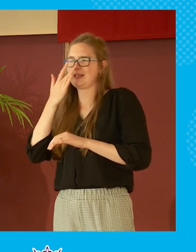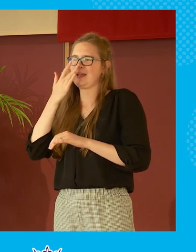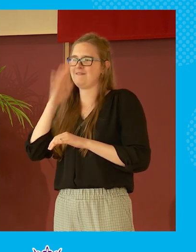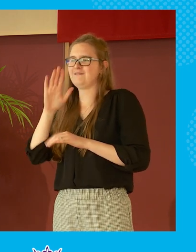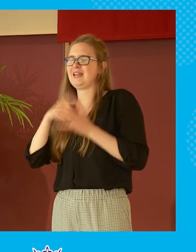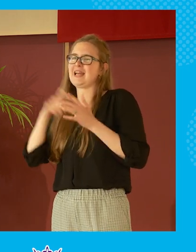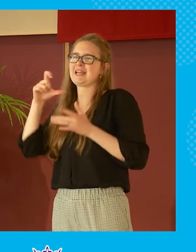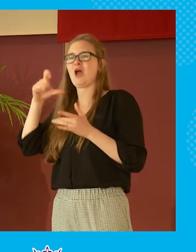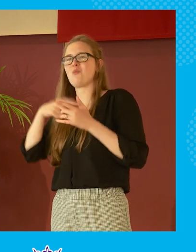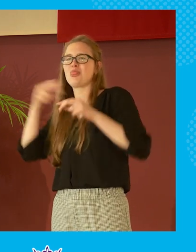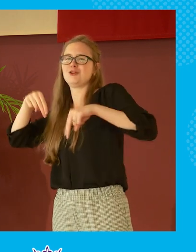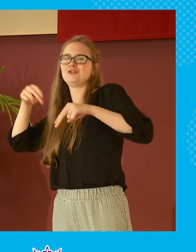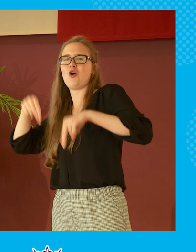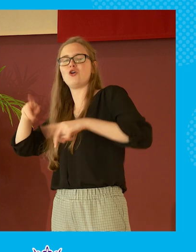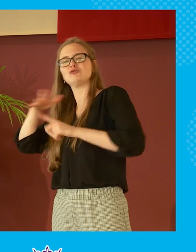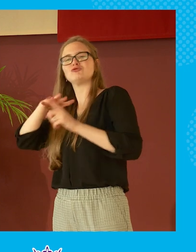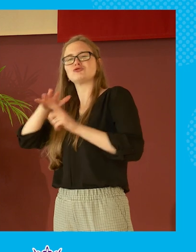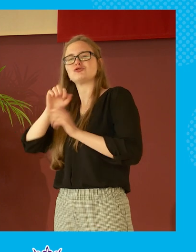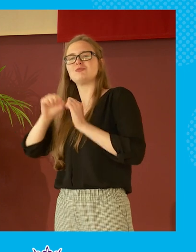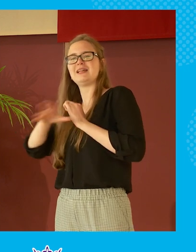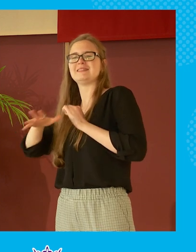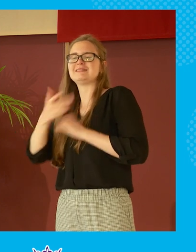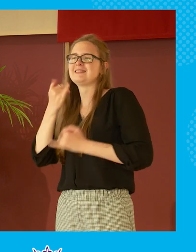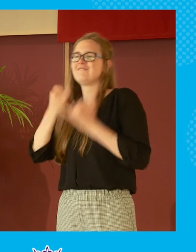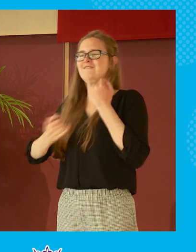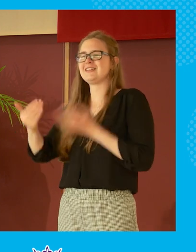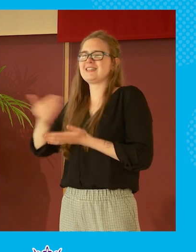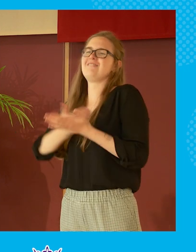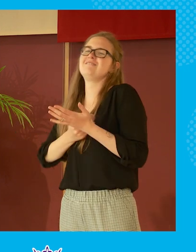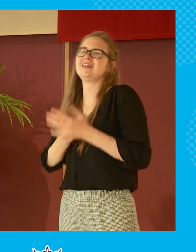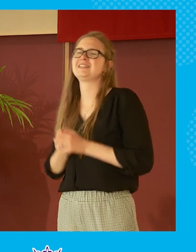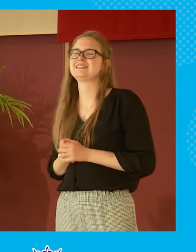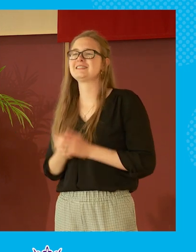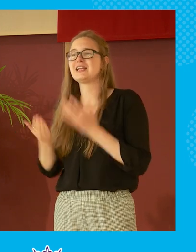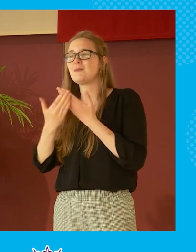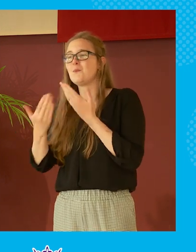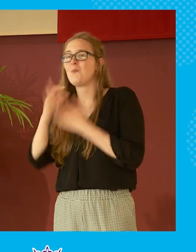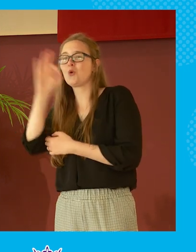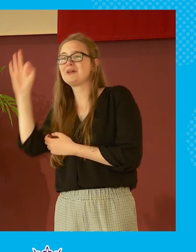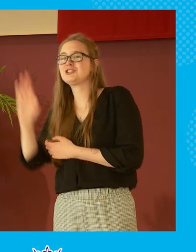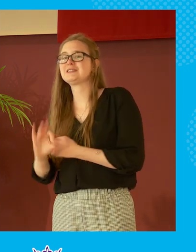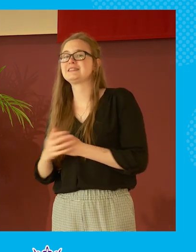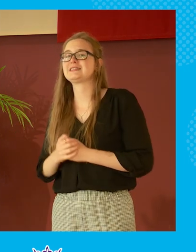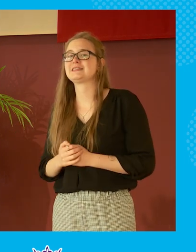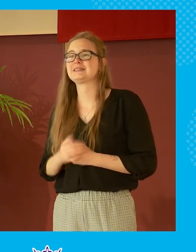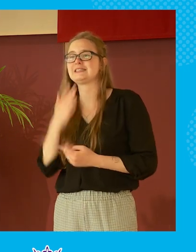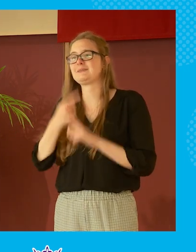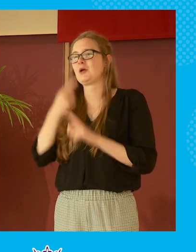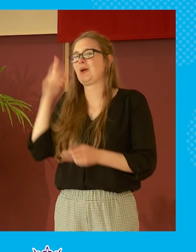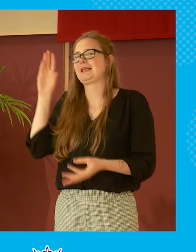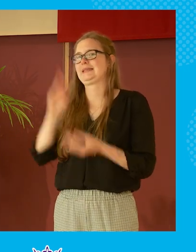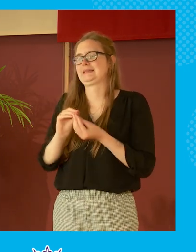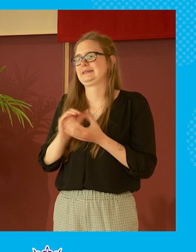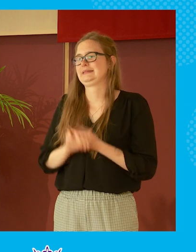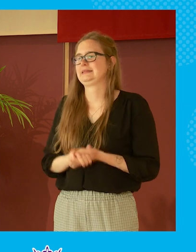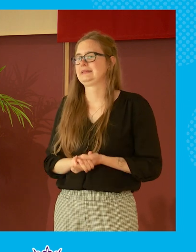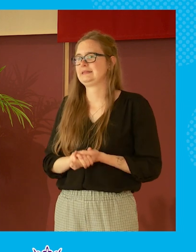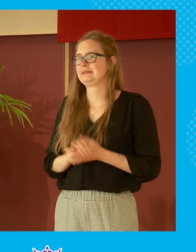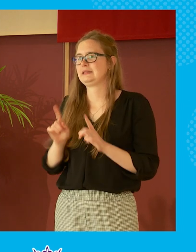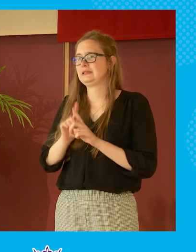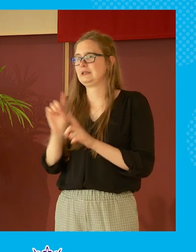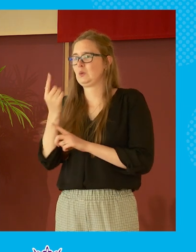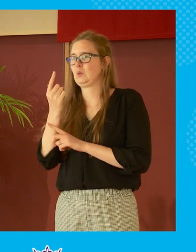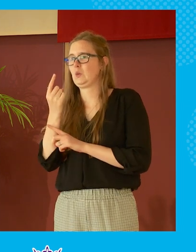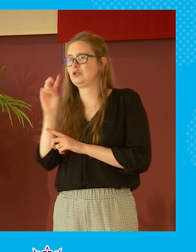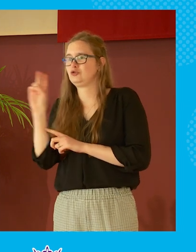media world it's it's a fail-safe right i've got time for a few more questions need to be reasonably quick and i'll probably only go to maybe